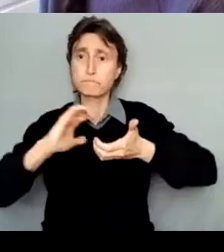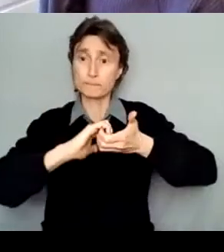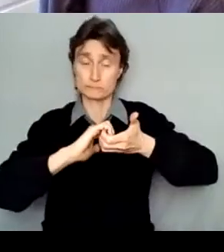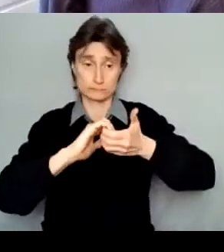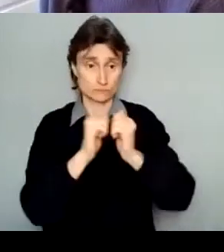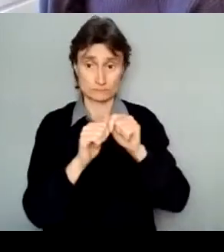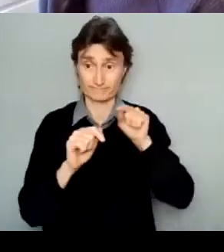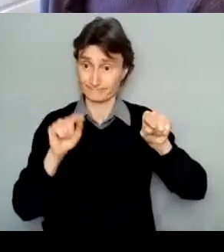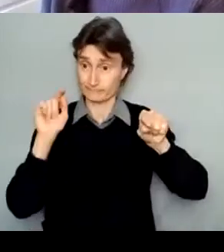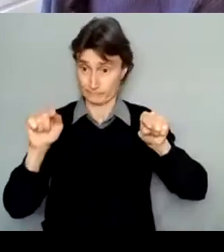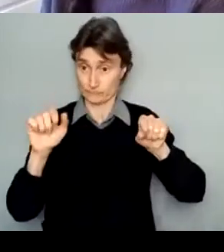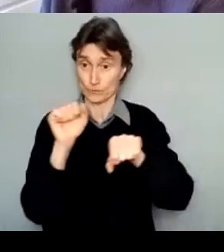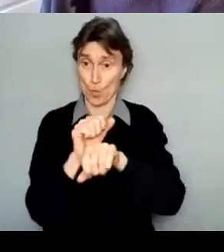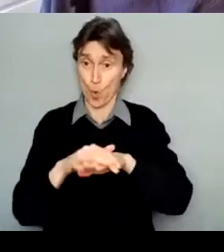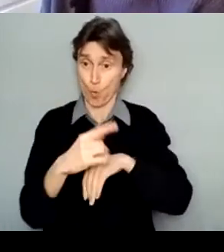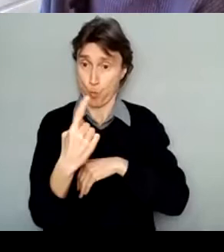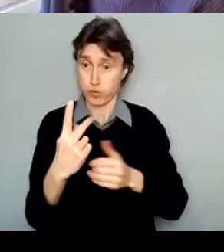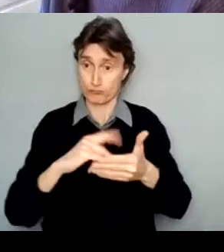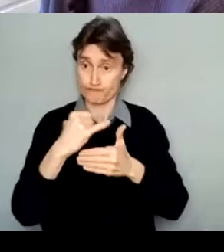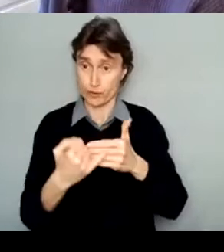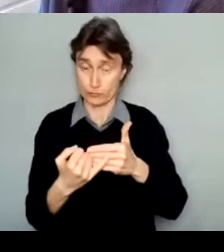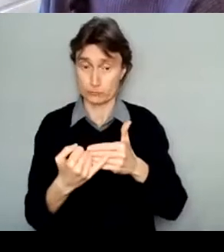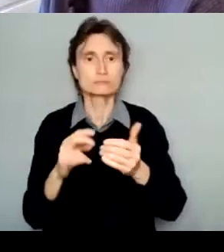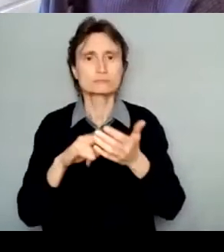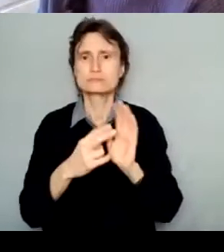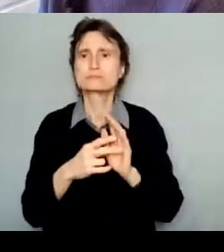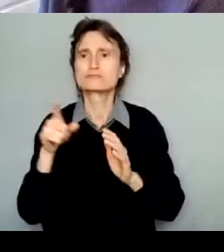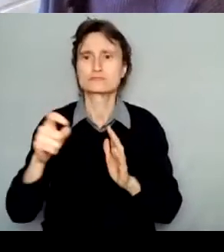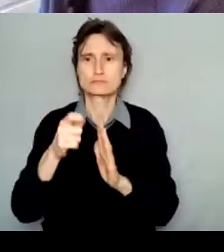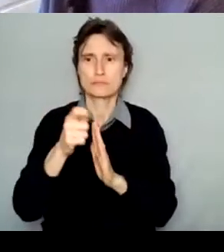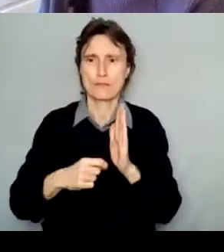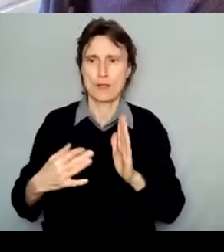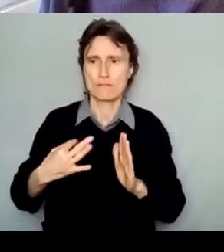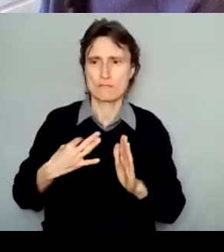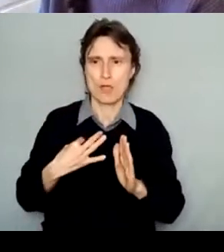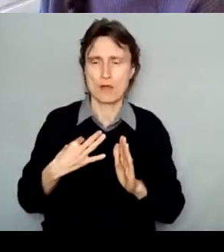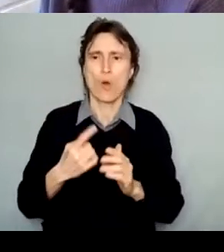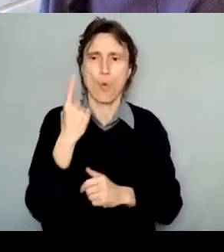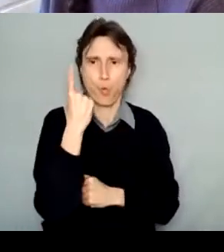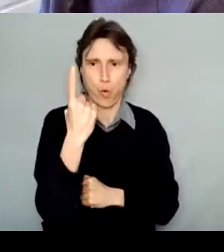for that project. Multiple members of the group cannot submit for the same project to the same program deadline.